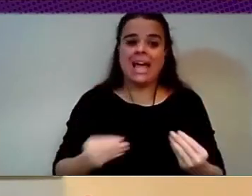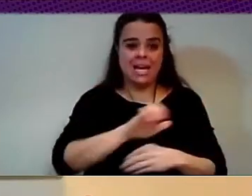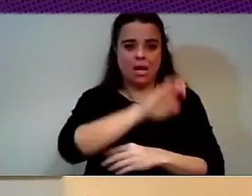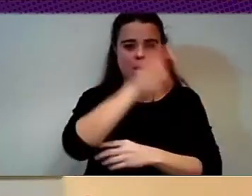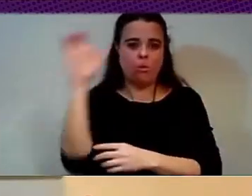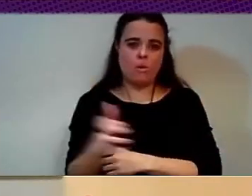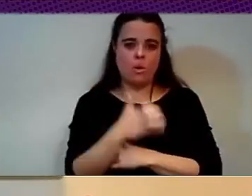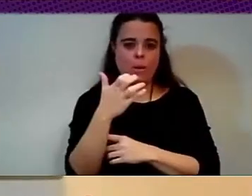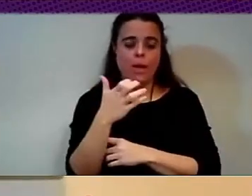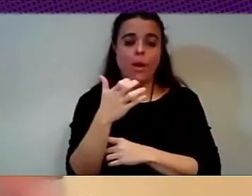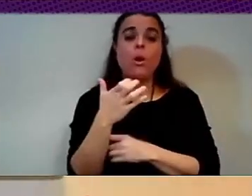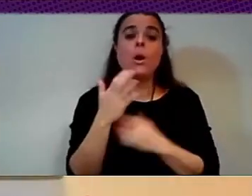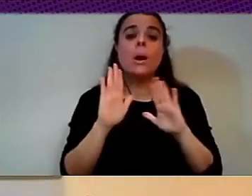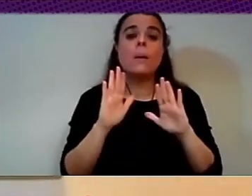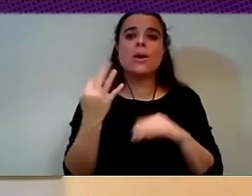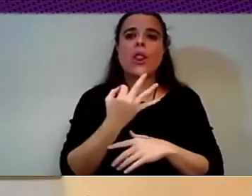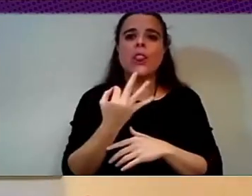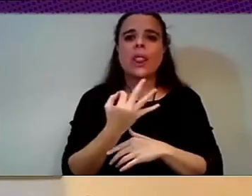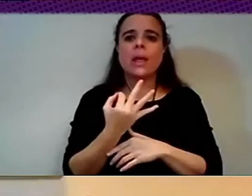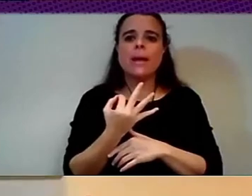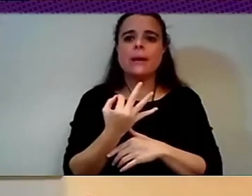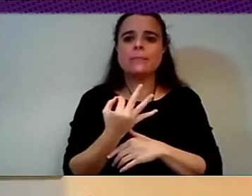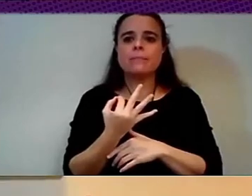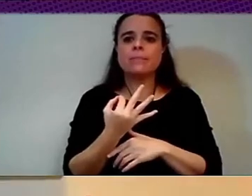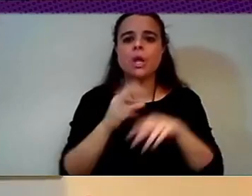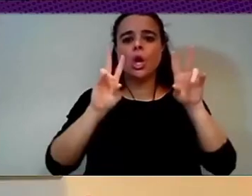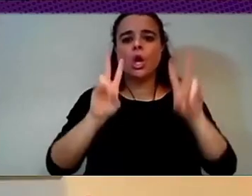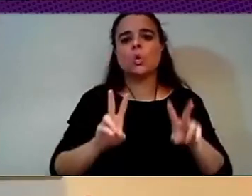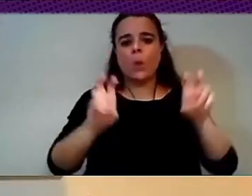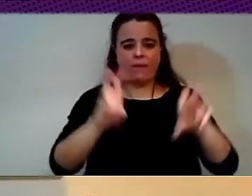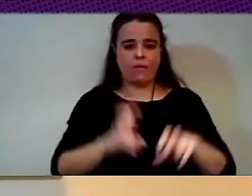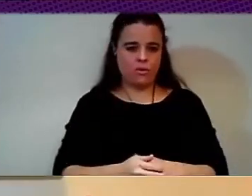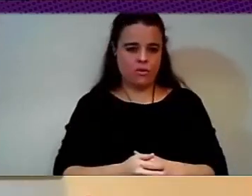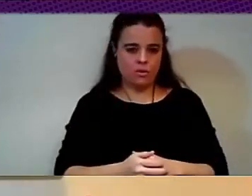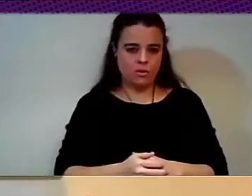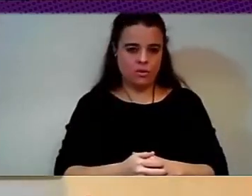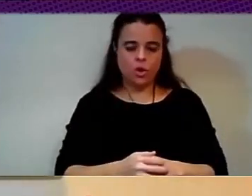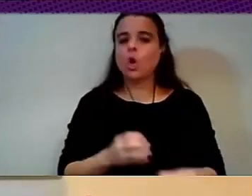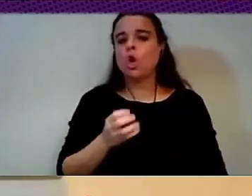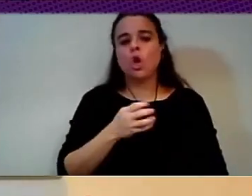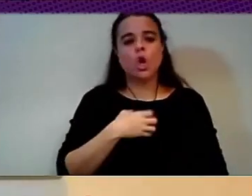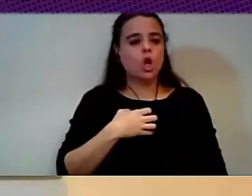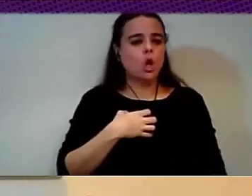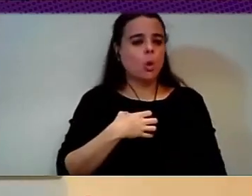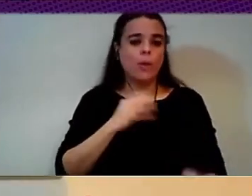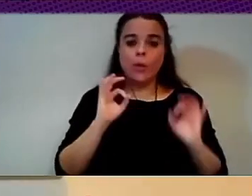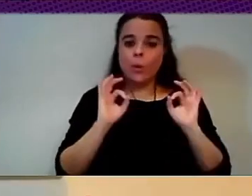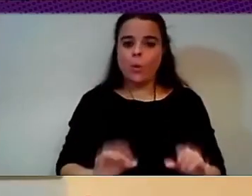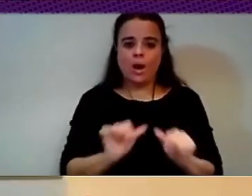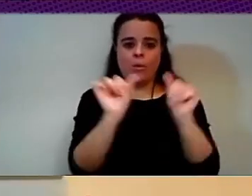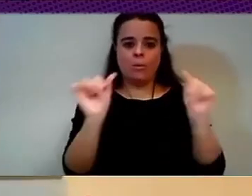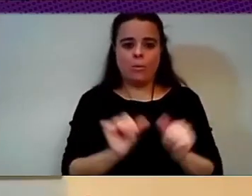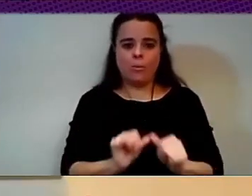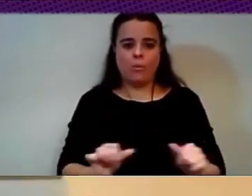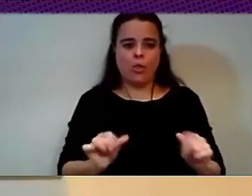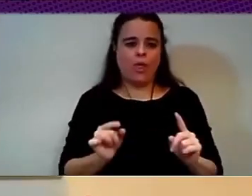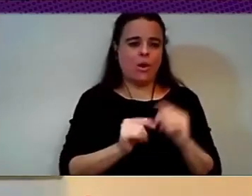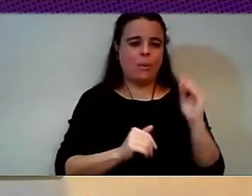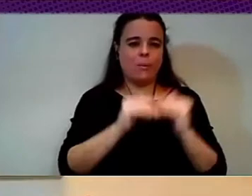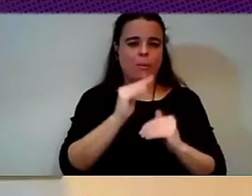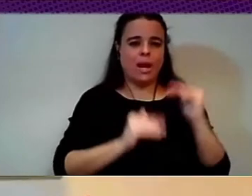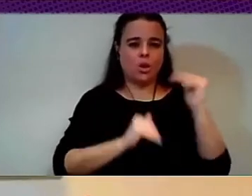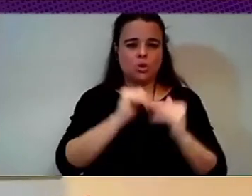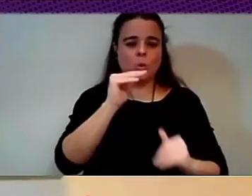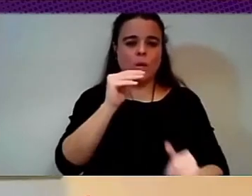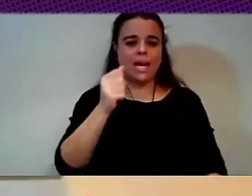how we built the Airbus or how we built, you know, trains. It has to be different. And that's